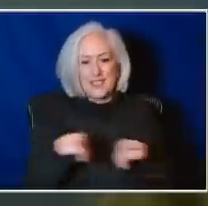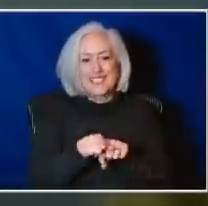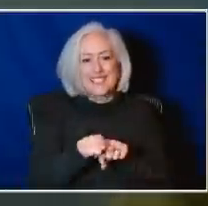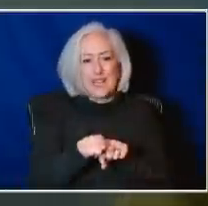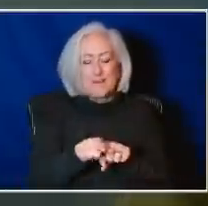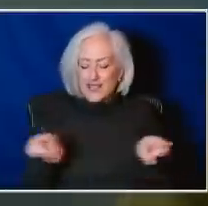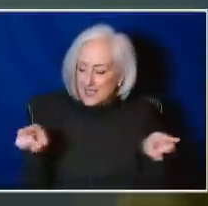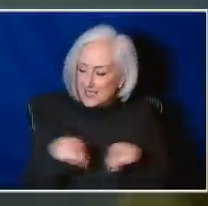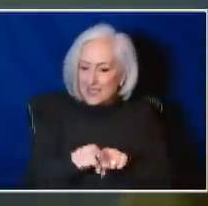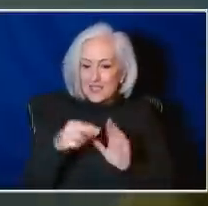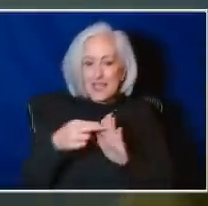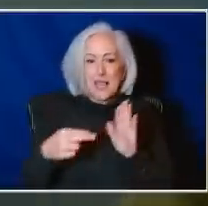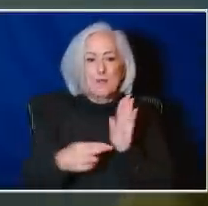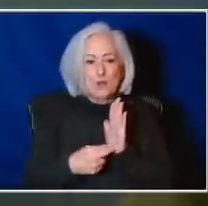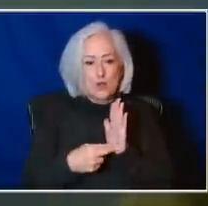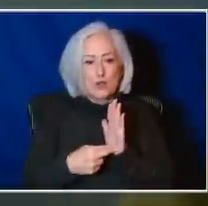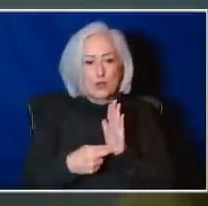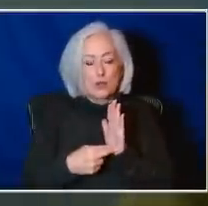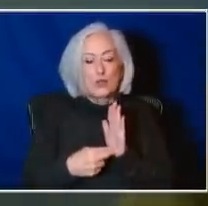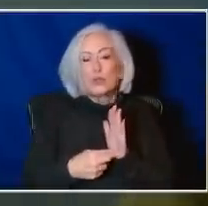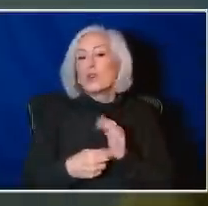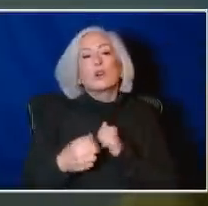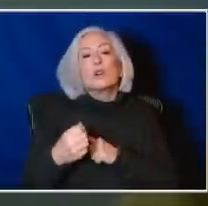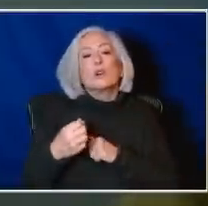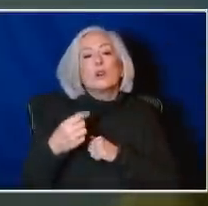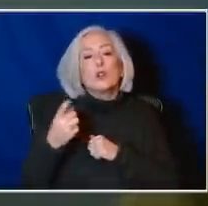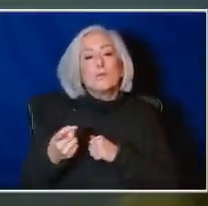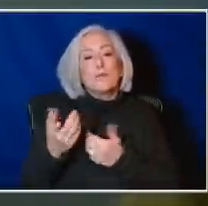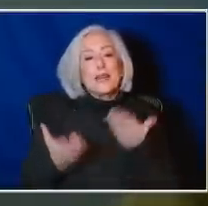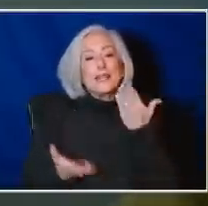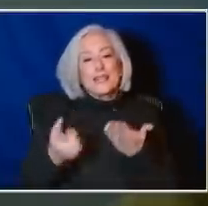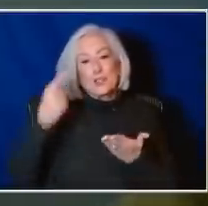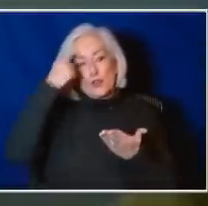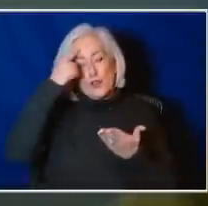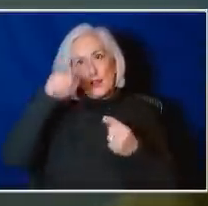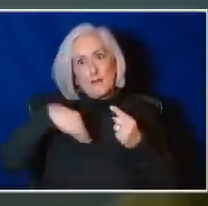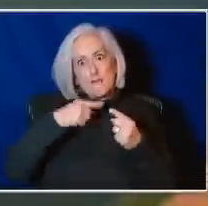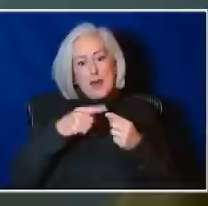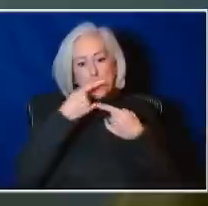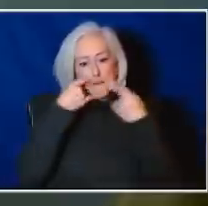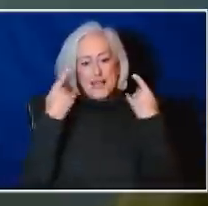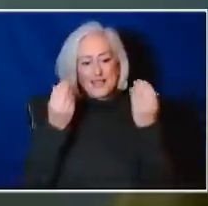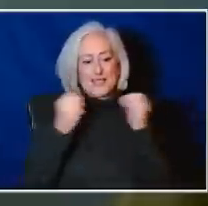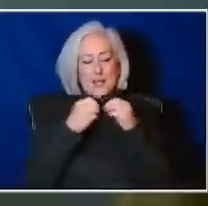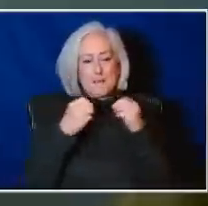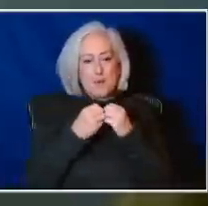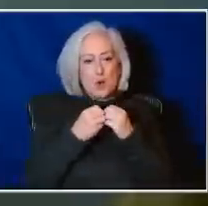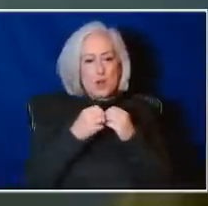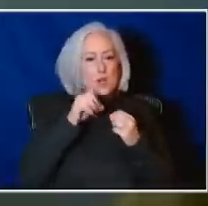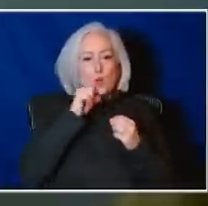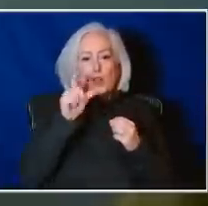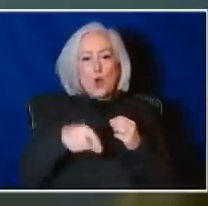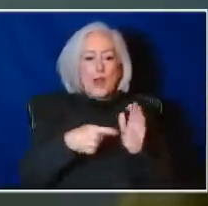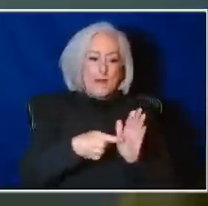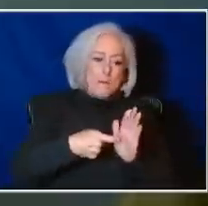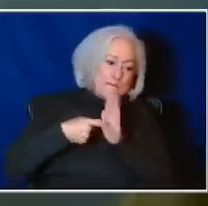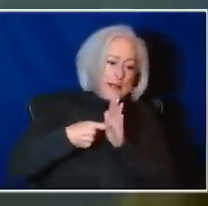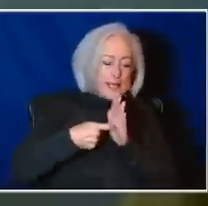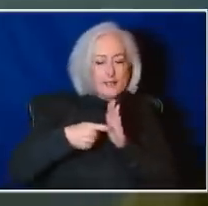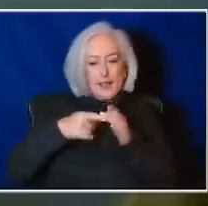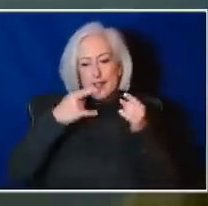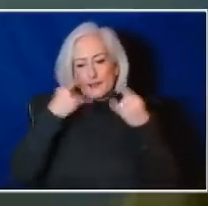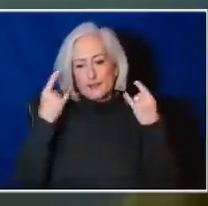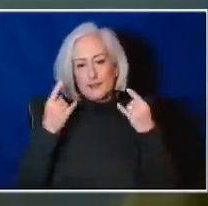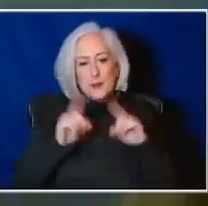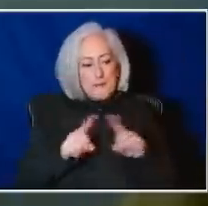rule. And one of them is, you know, you may have to think about masking a little bit more. And we're not saying, oh, we have to have a community-wide mask mandate. We're just saying, guys,